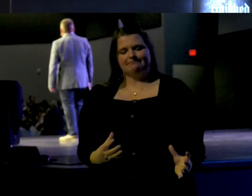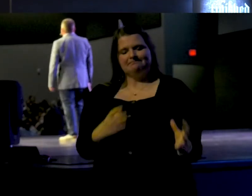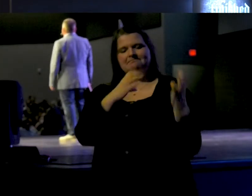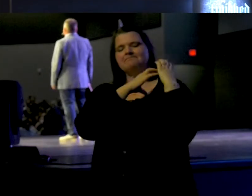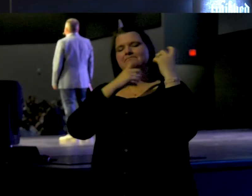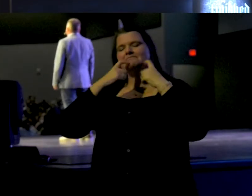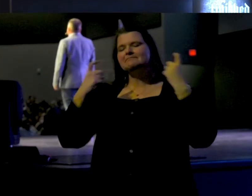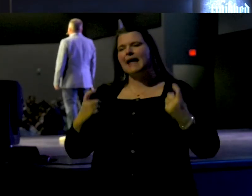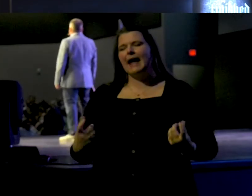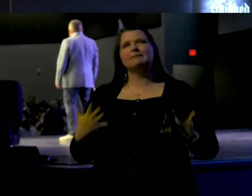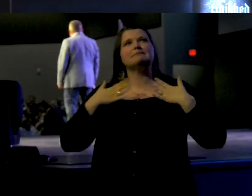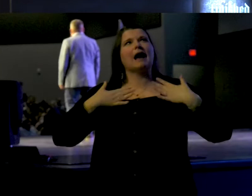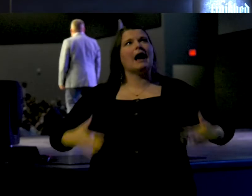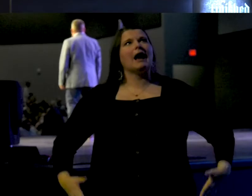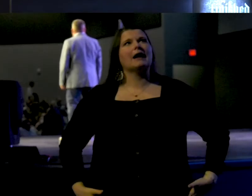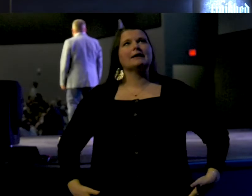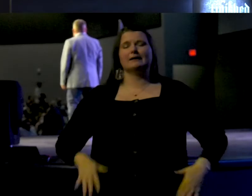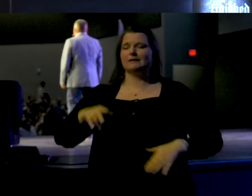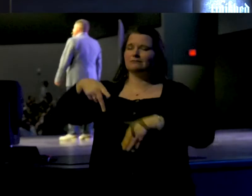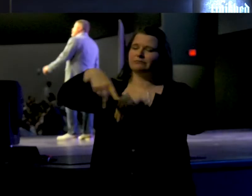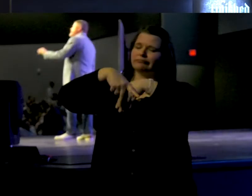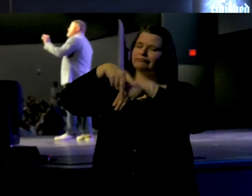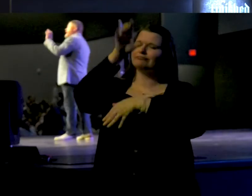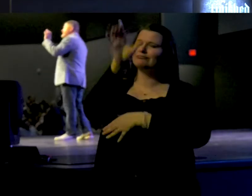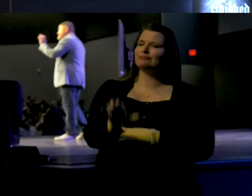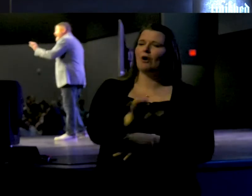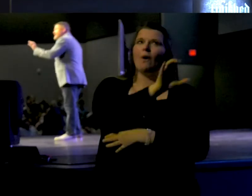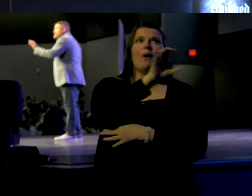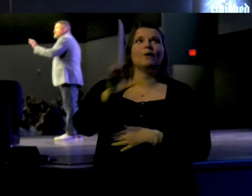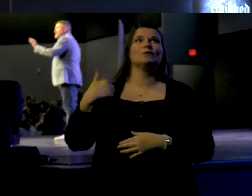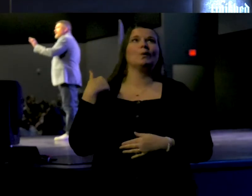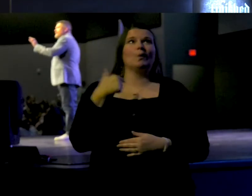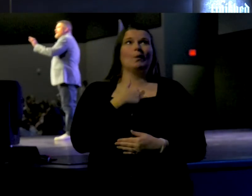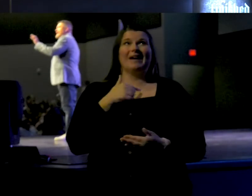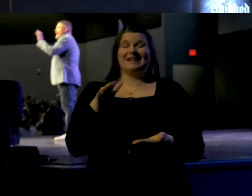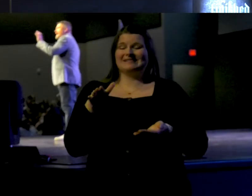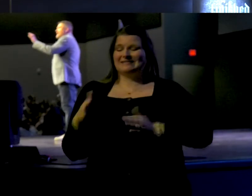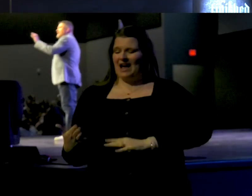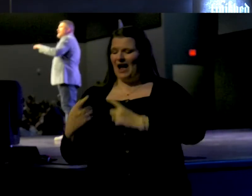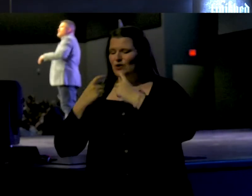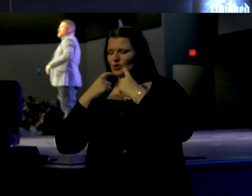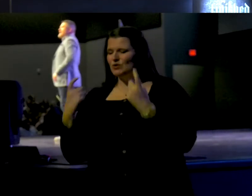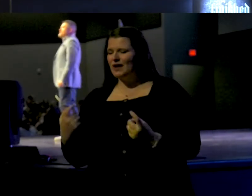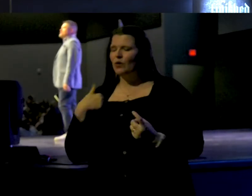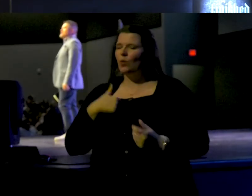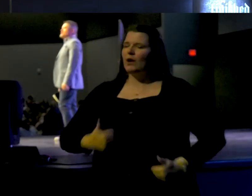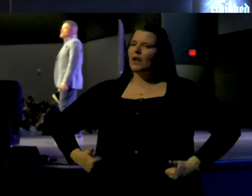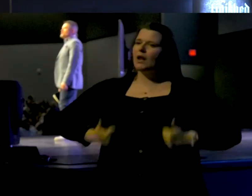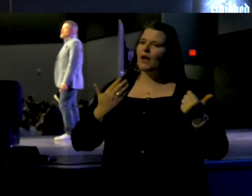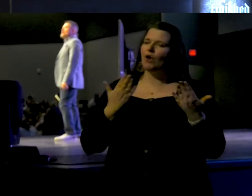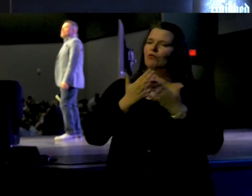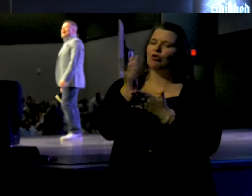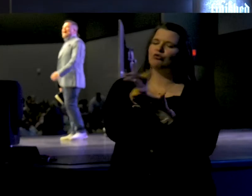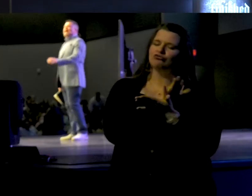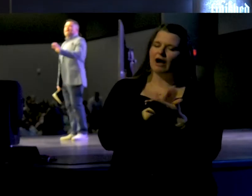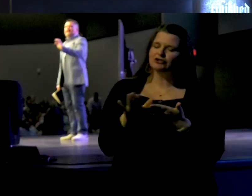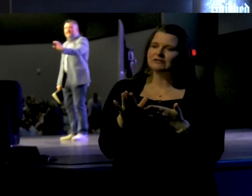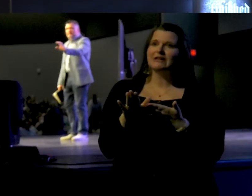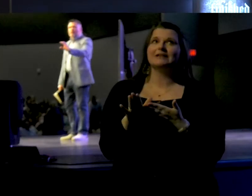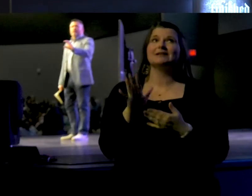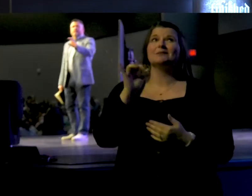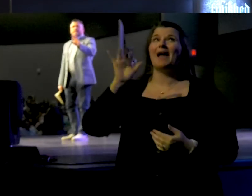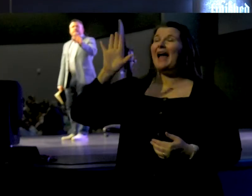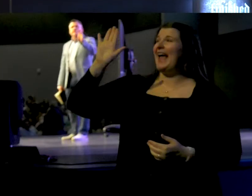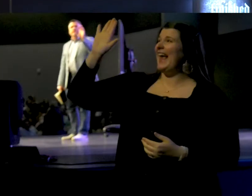our sins in his body on the tree. That we might die to sin and live to righteousness. By